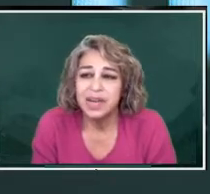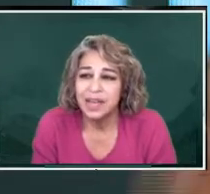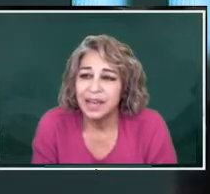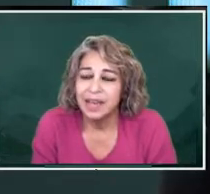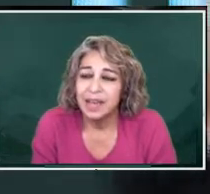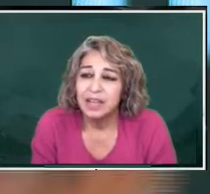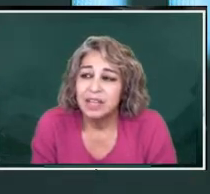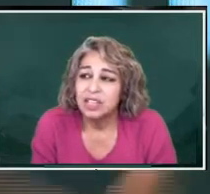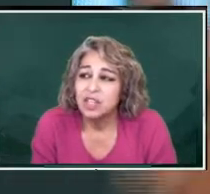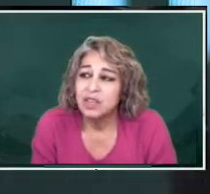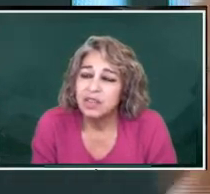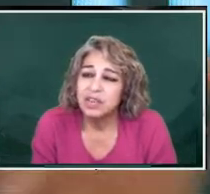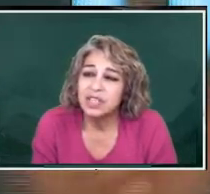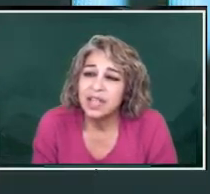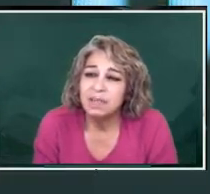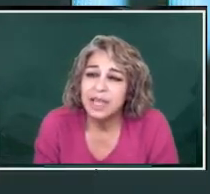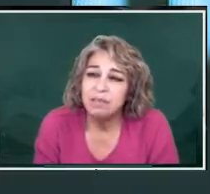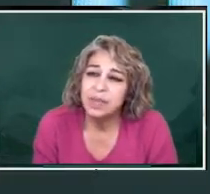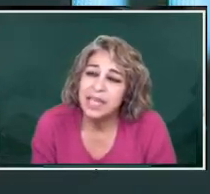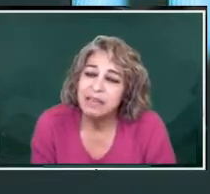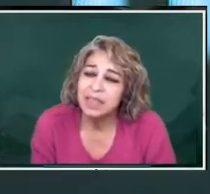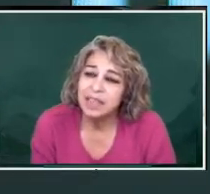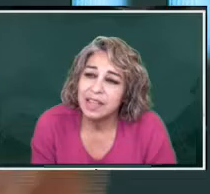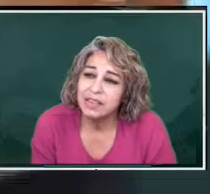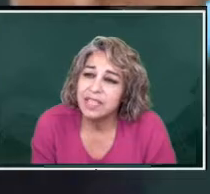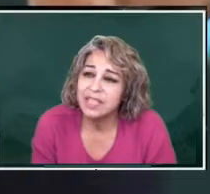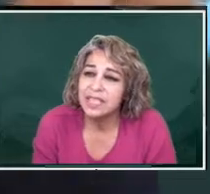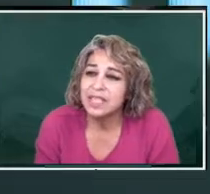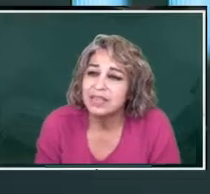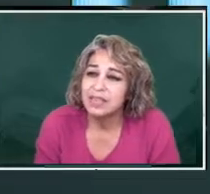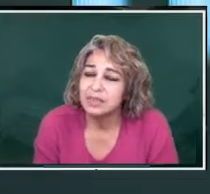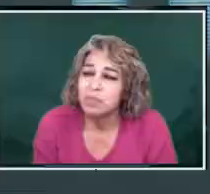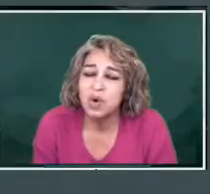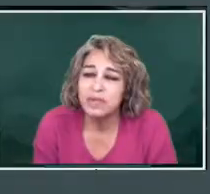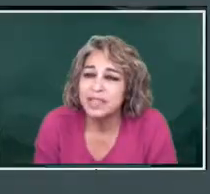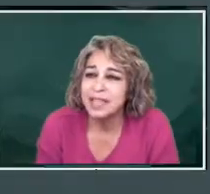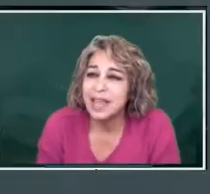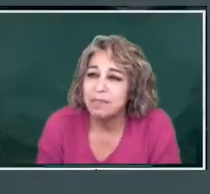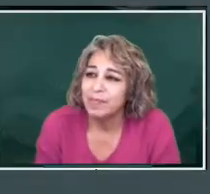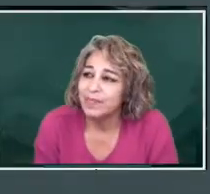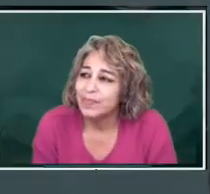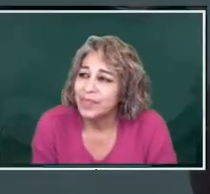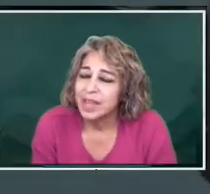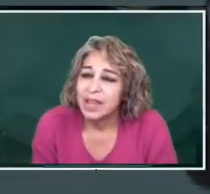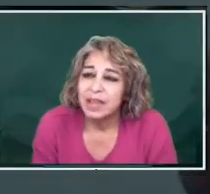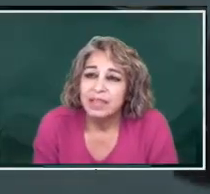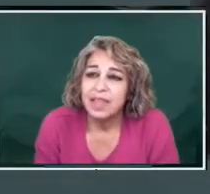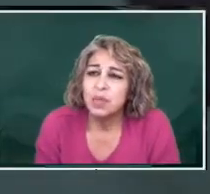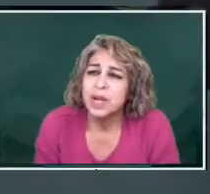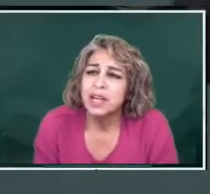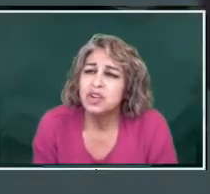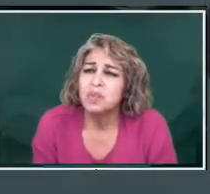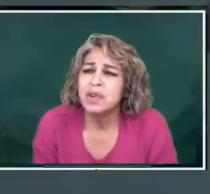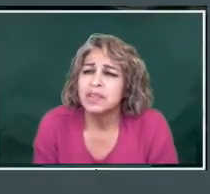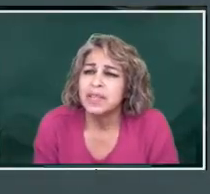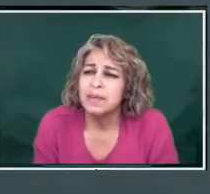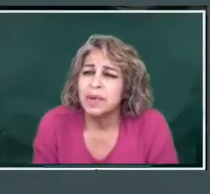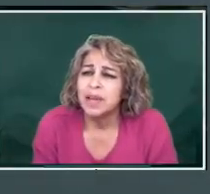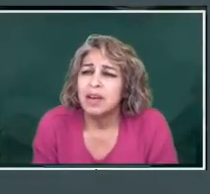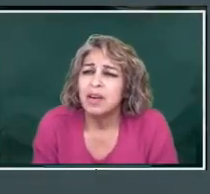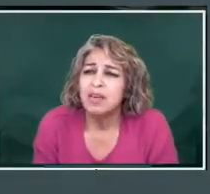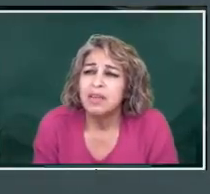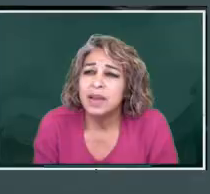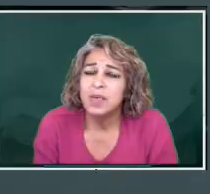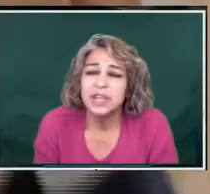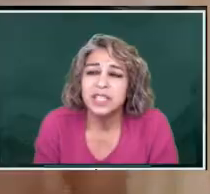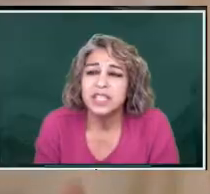impunity. So there are some that believe that there is still more of the same. That we're going to do more of the same.